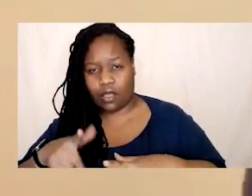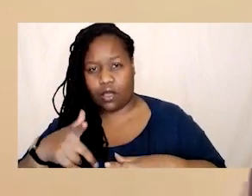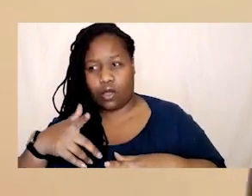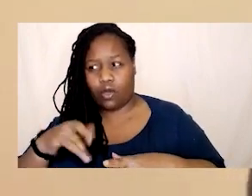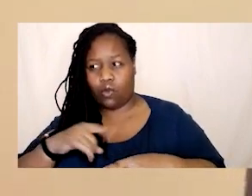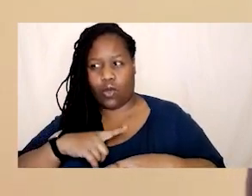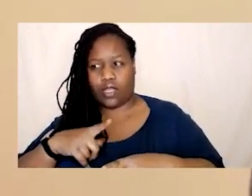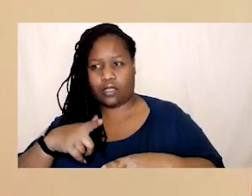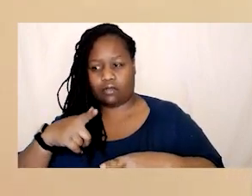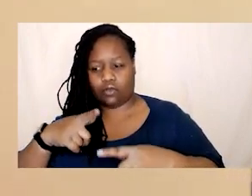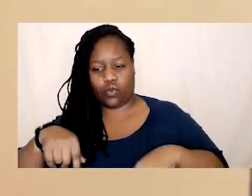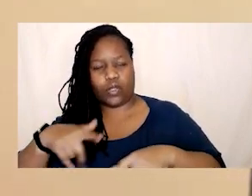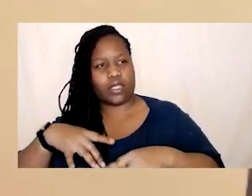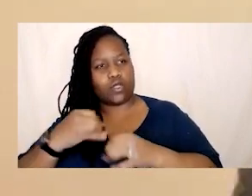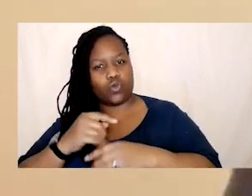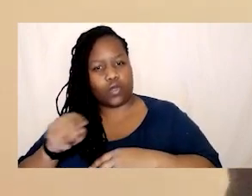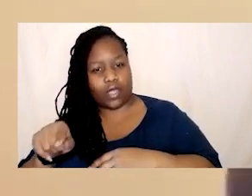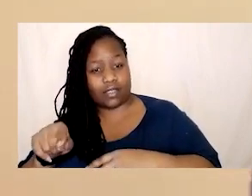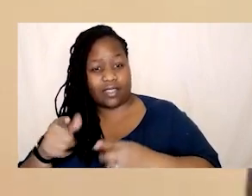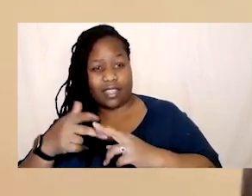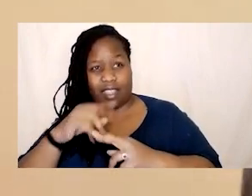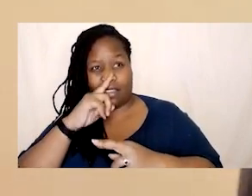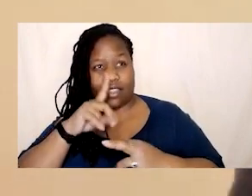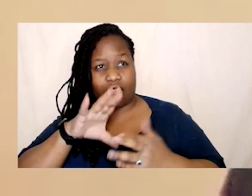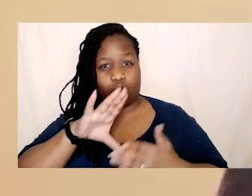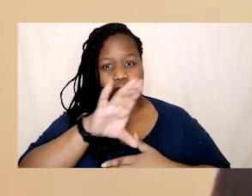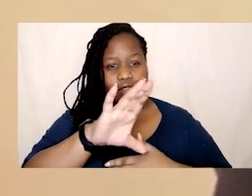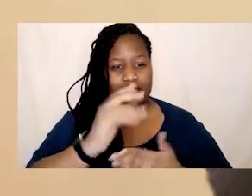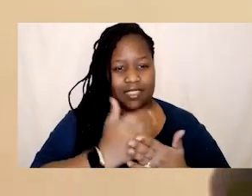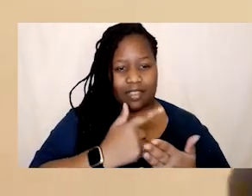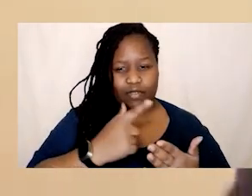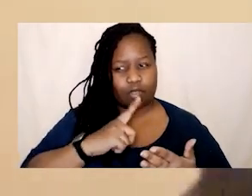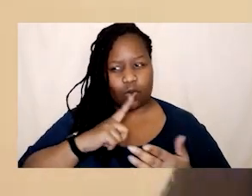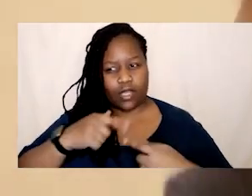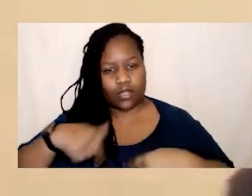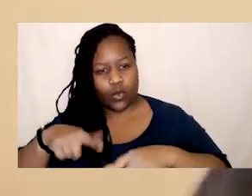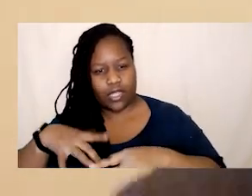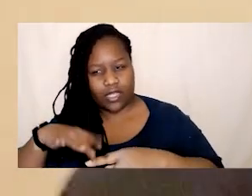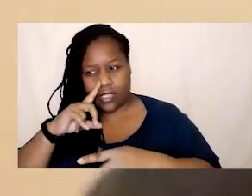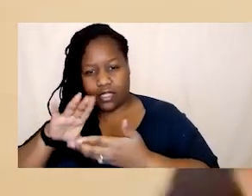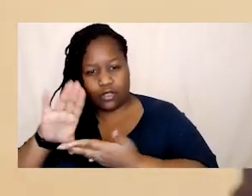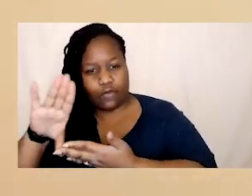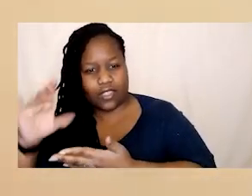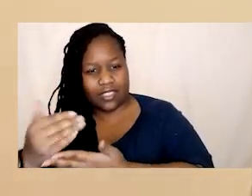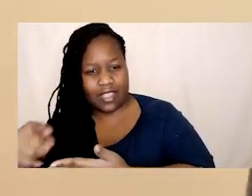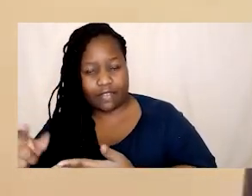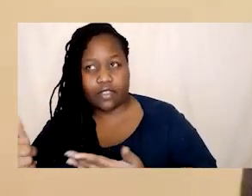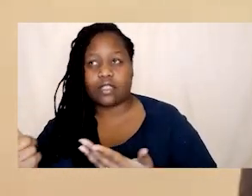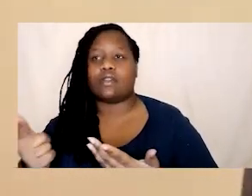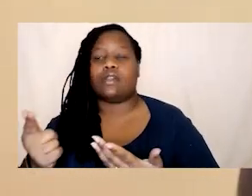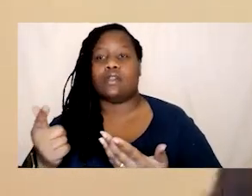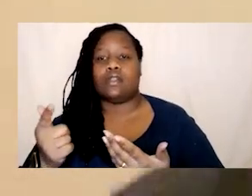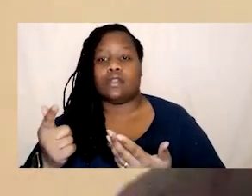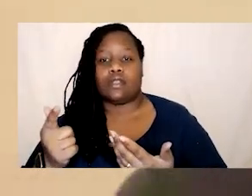specialist unit which is basically a really important um team in in in tech companies that look after your policies um